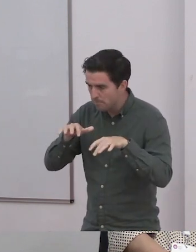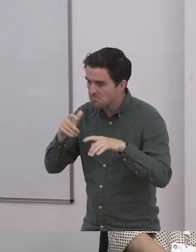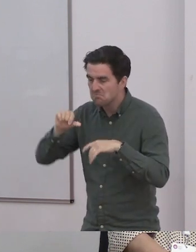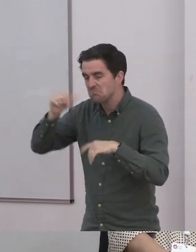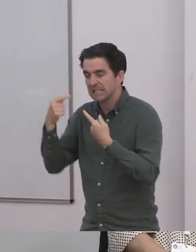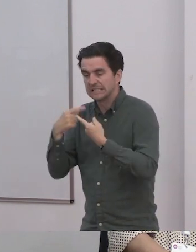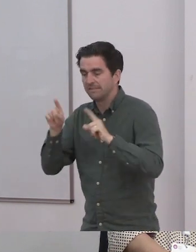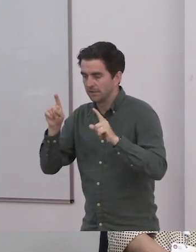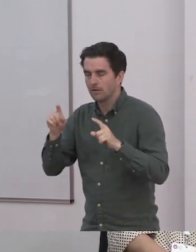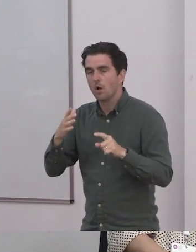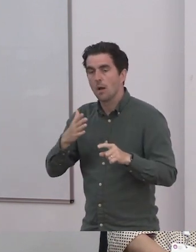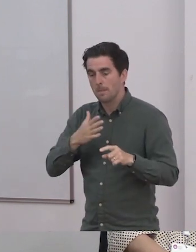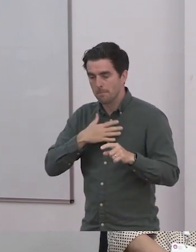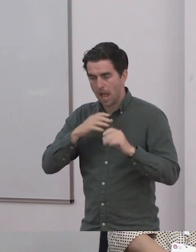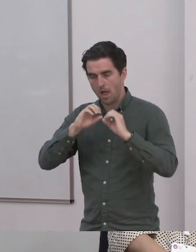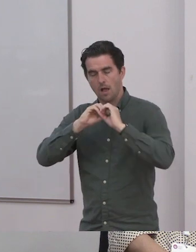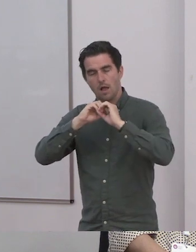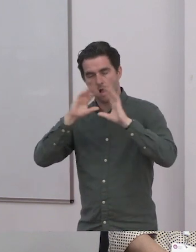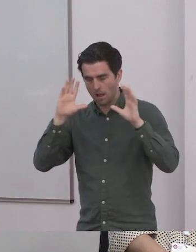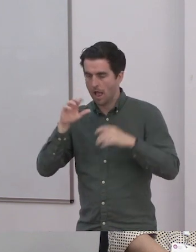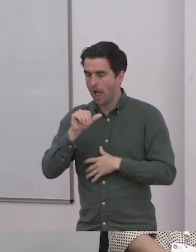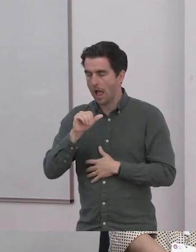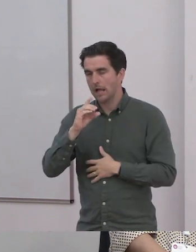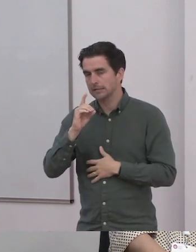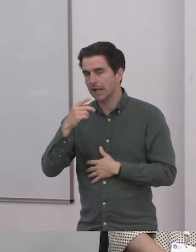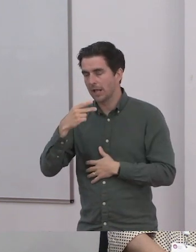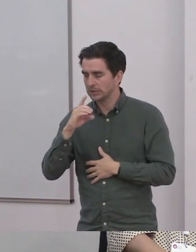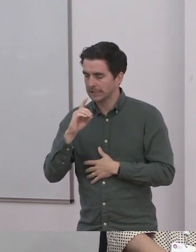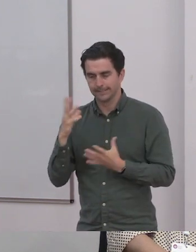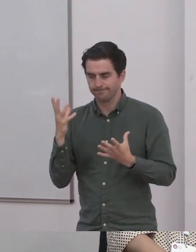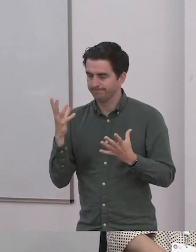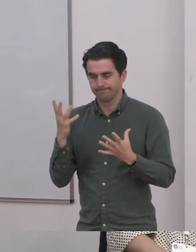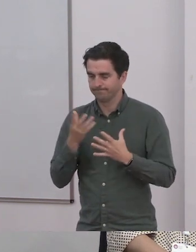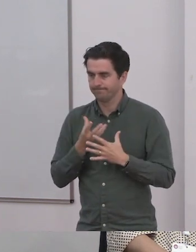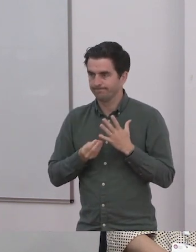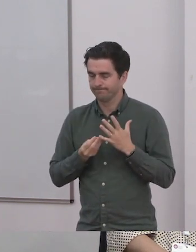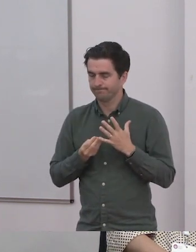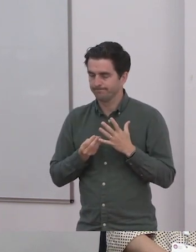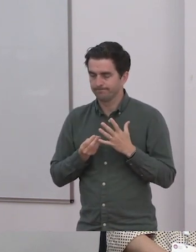them at the time, I don't know what this is. All I can suggest is that we see the GP.